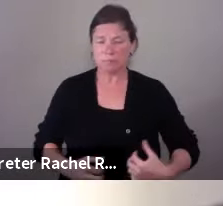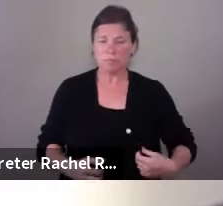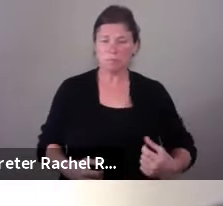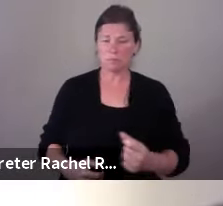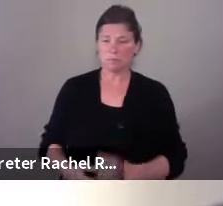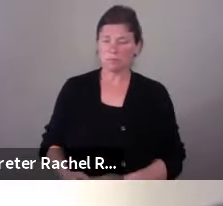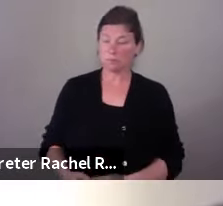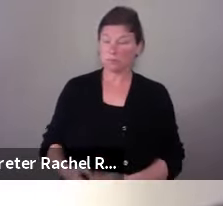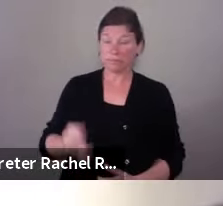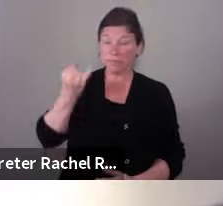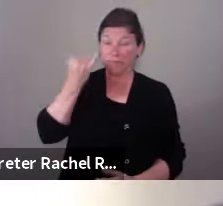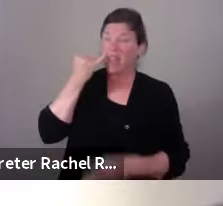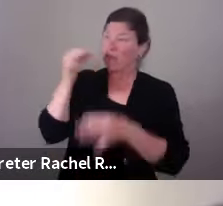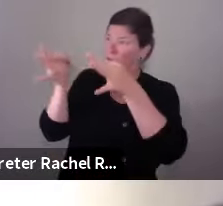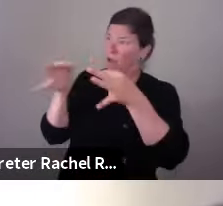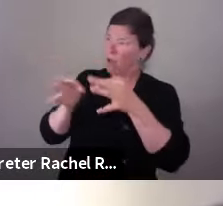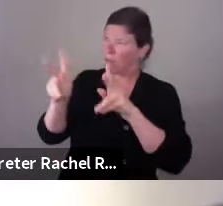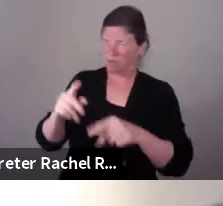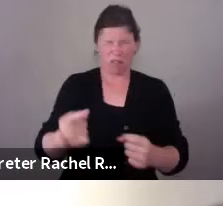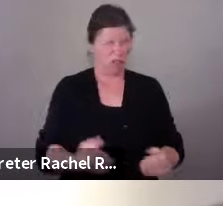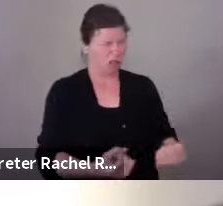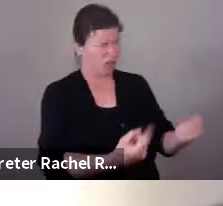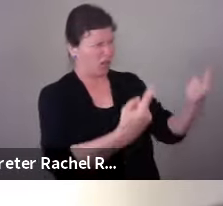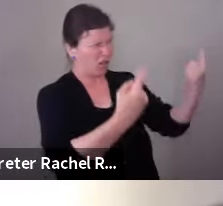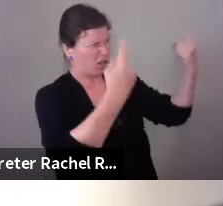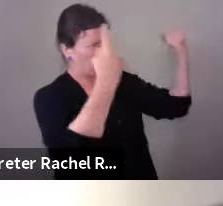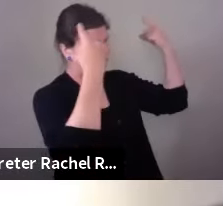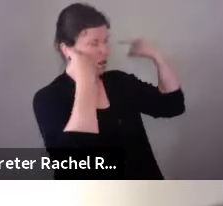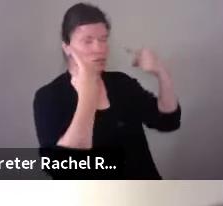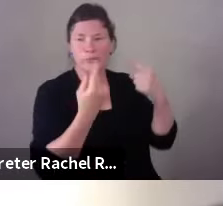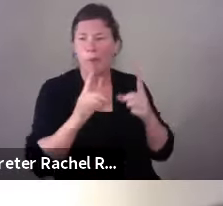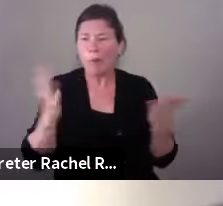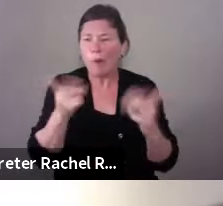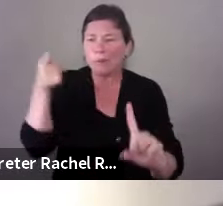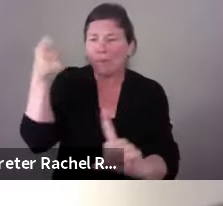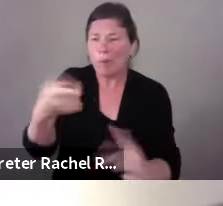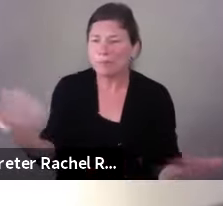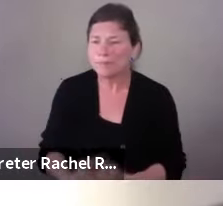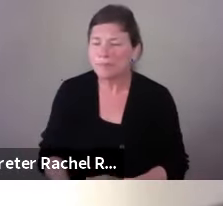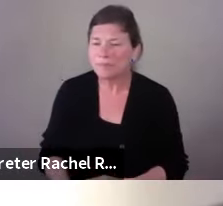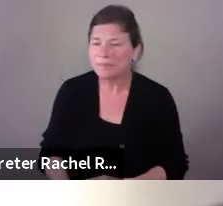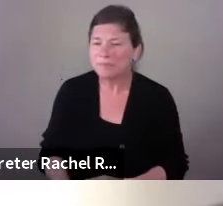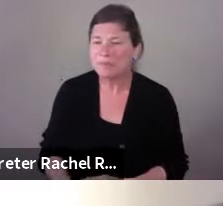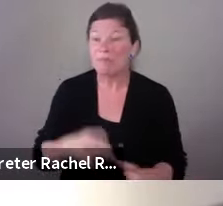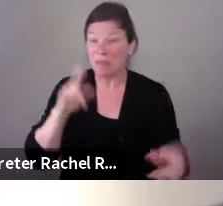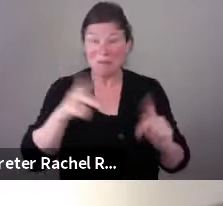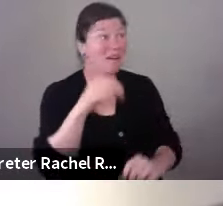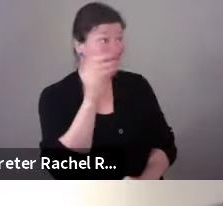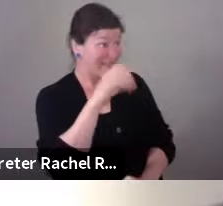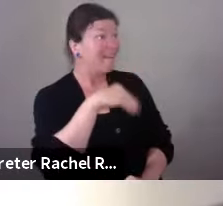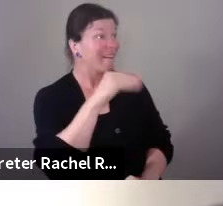can't get your point across, people will indicate that they're interested, but then